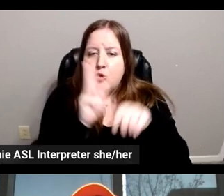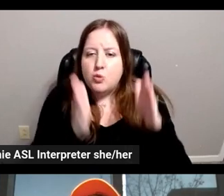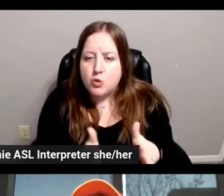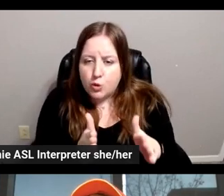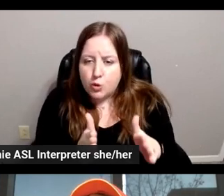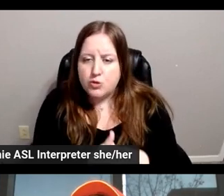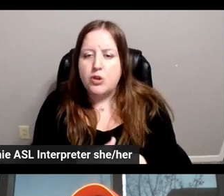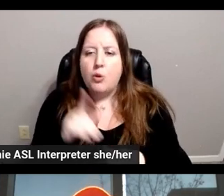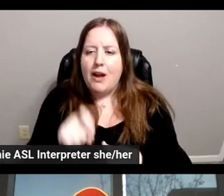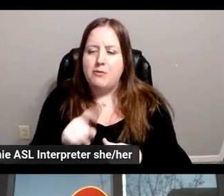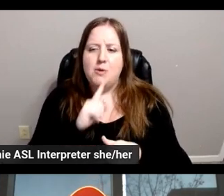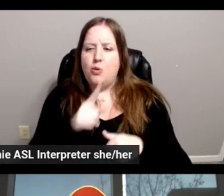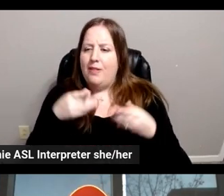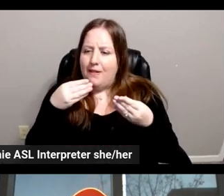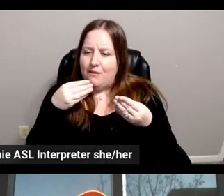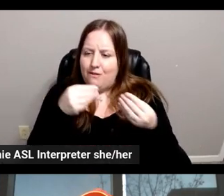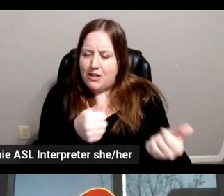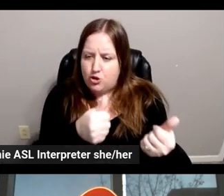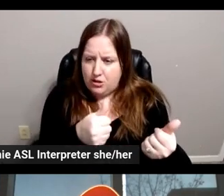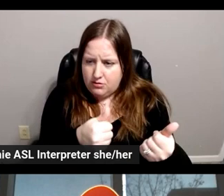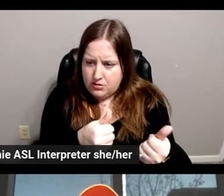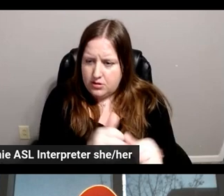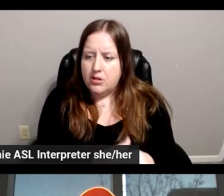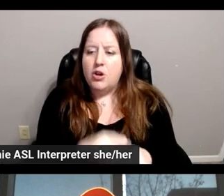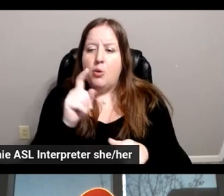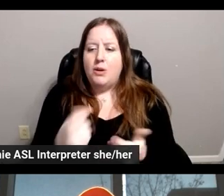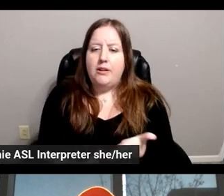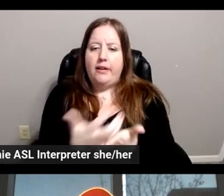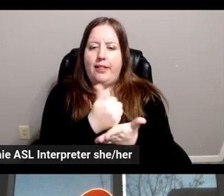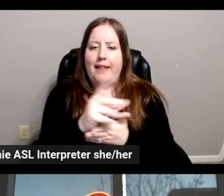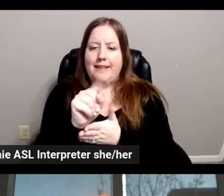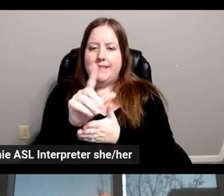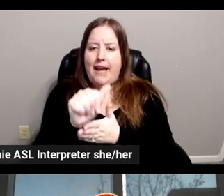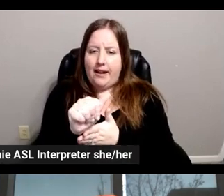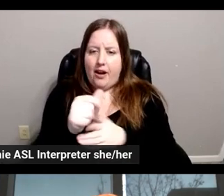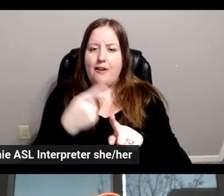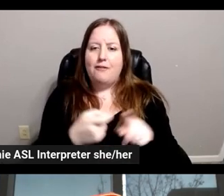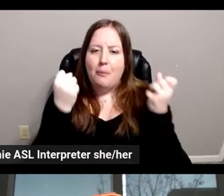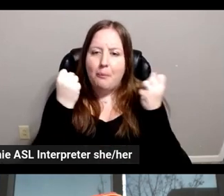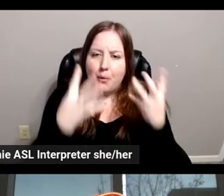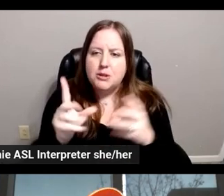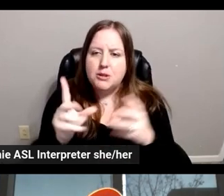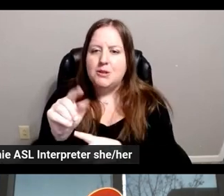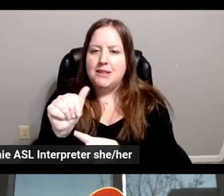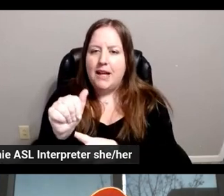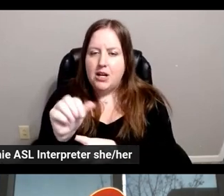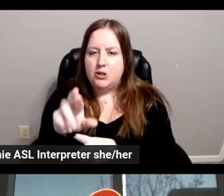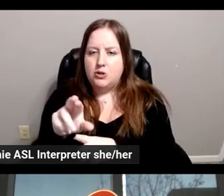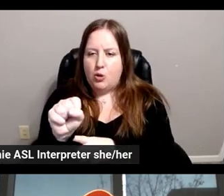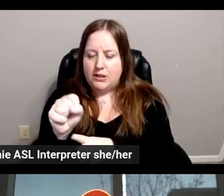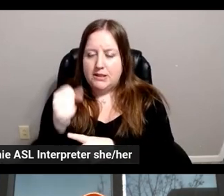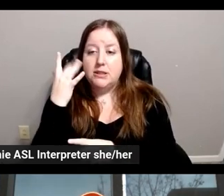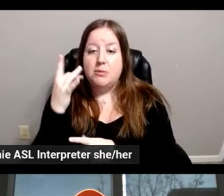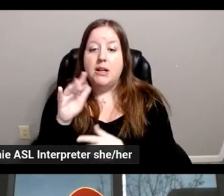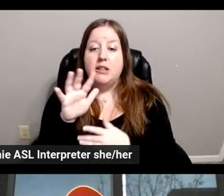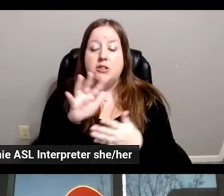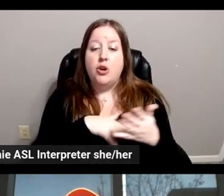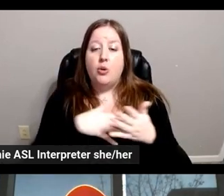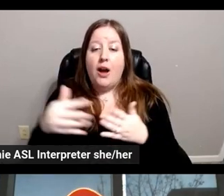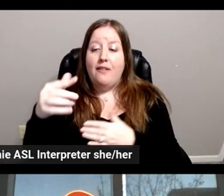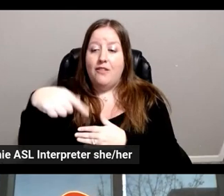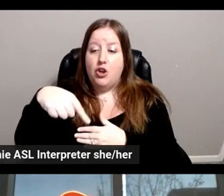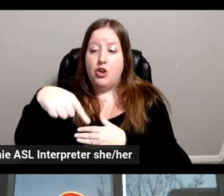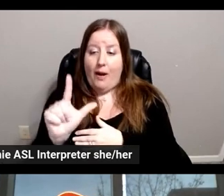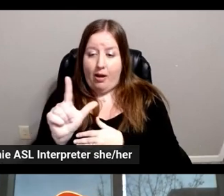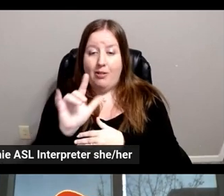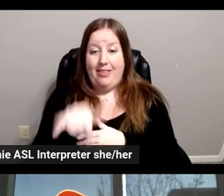to be very efficient and we need to collect data from multiple data sources. Because of the nature of GraphQL, which is at the core of